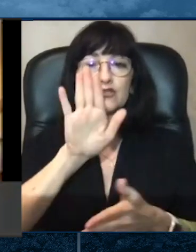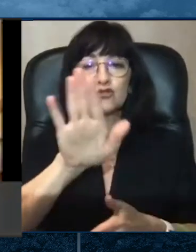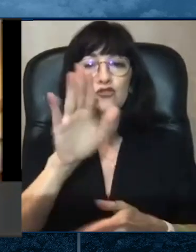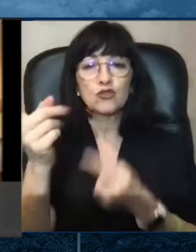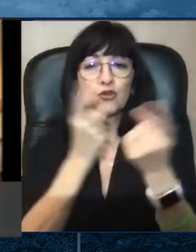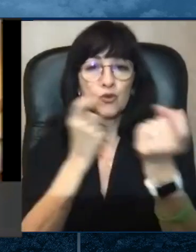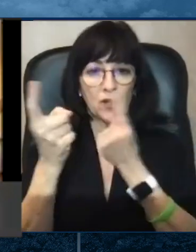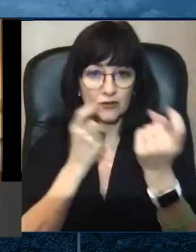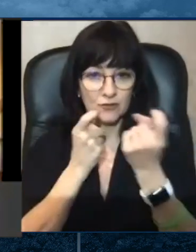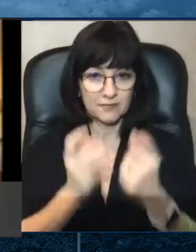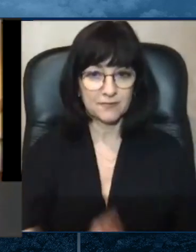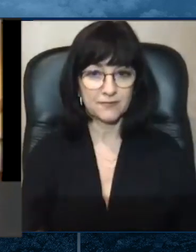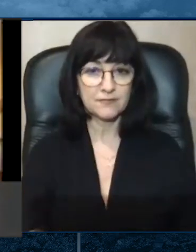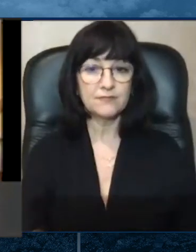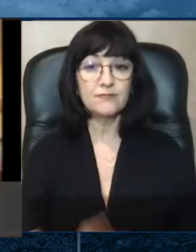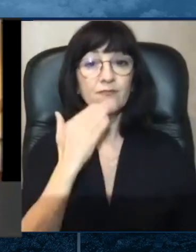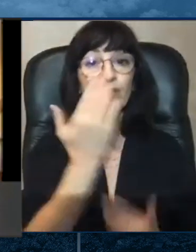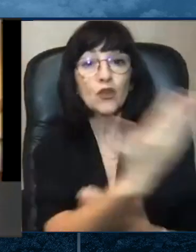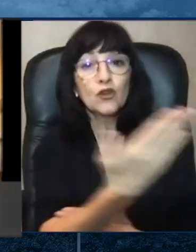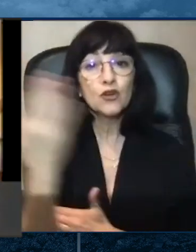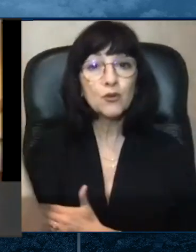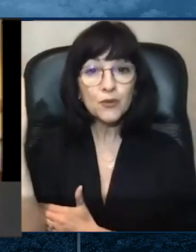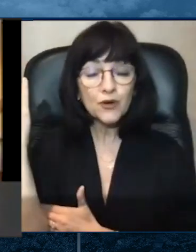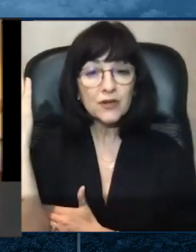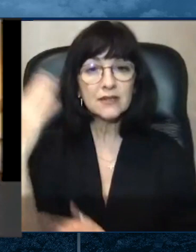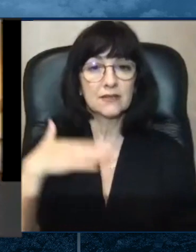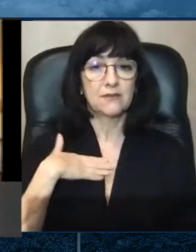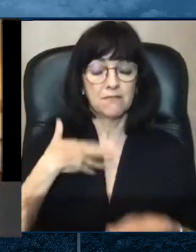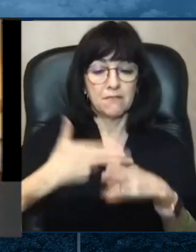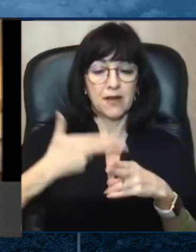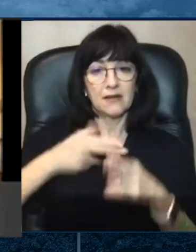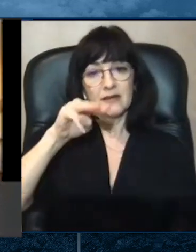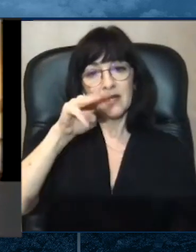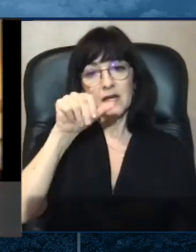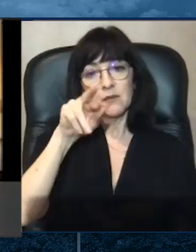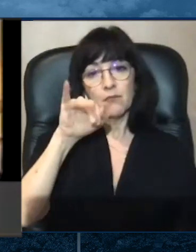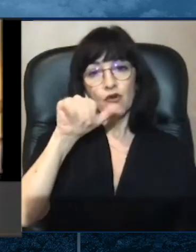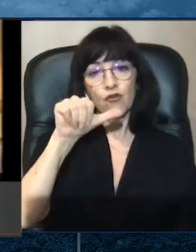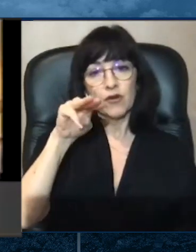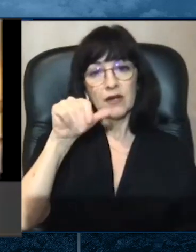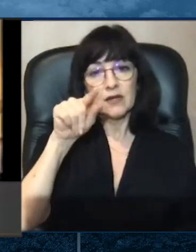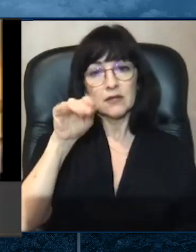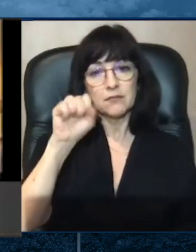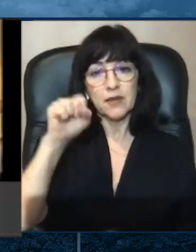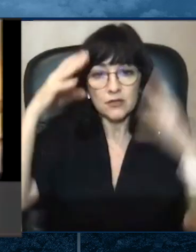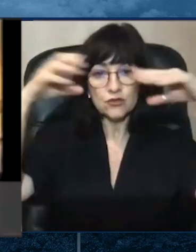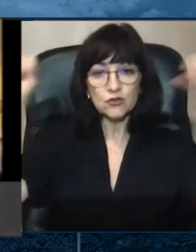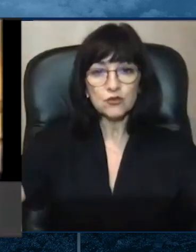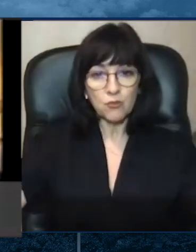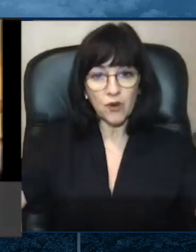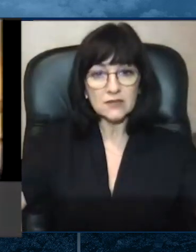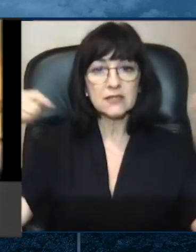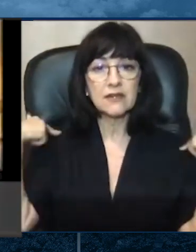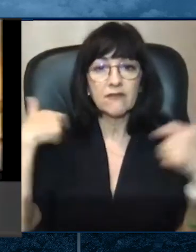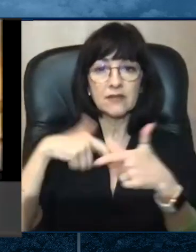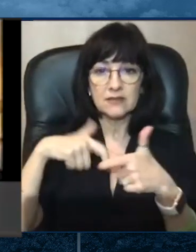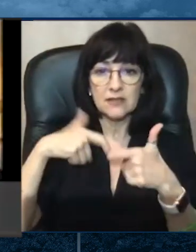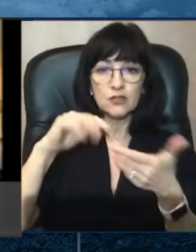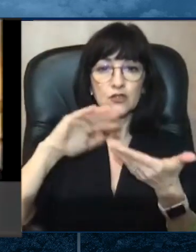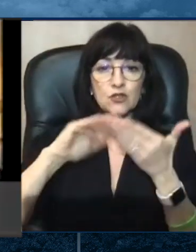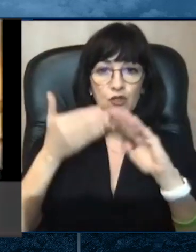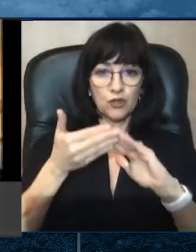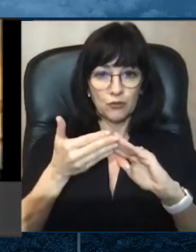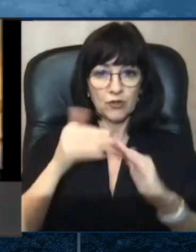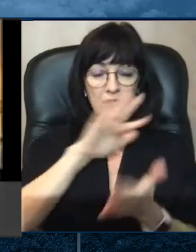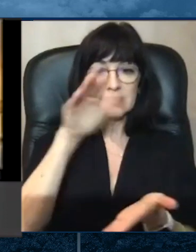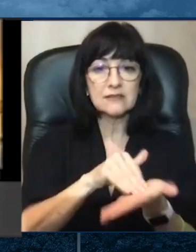Buenos días. Soy María Matos, presidenta del Centro Comunitario Latinoamericano. Quiero agradecerle